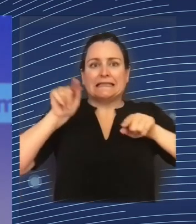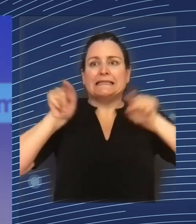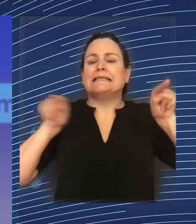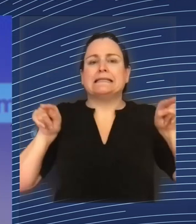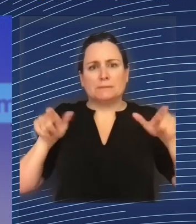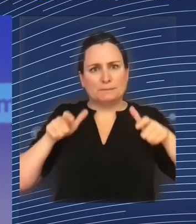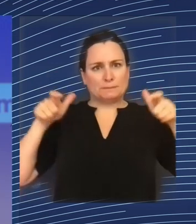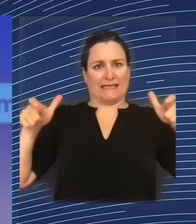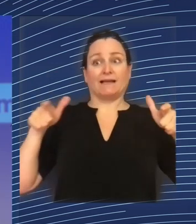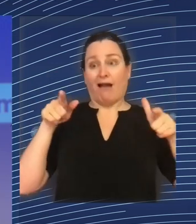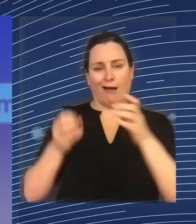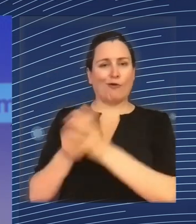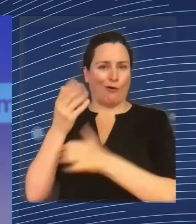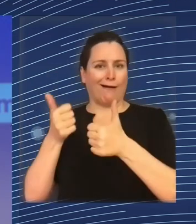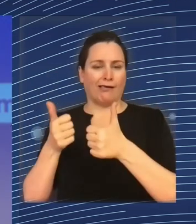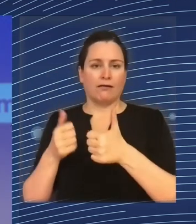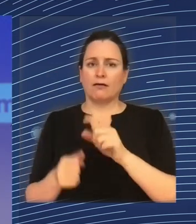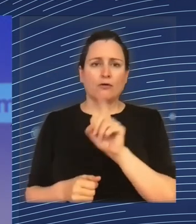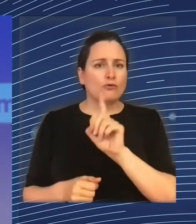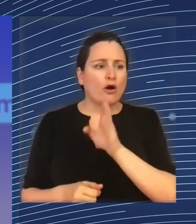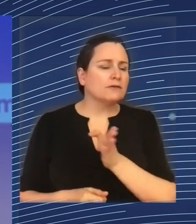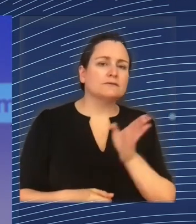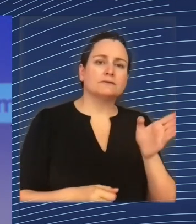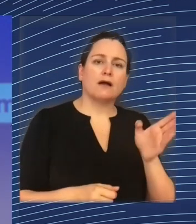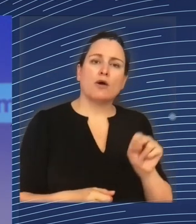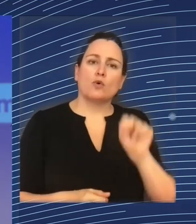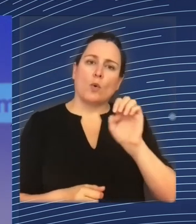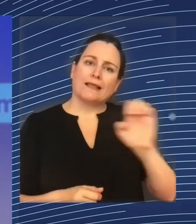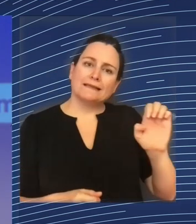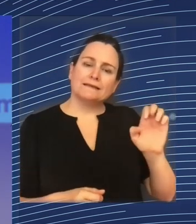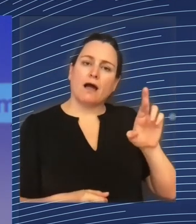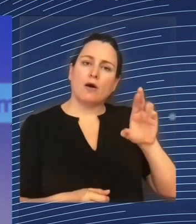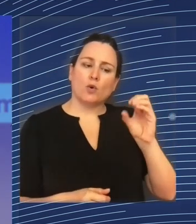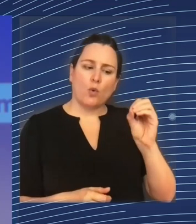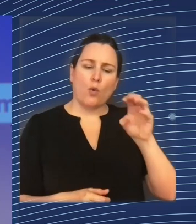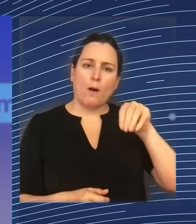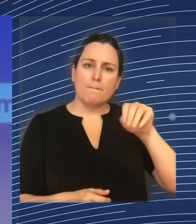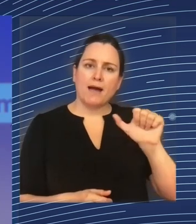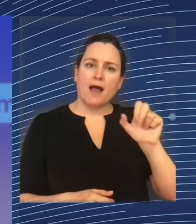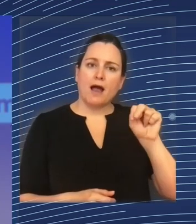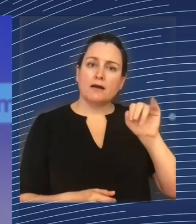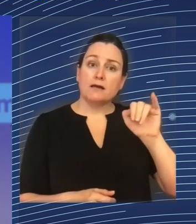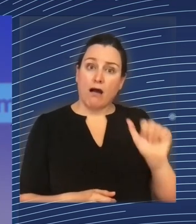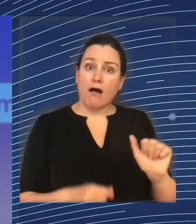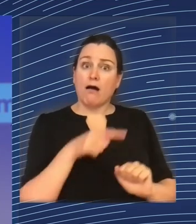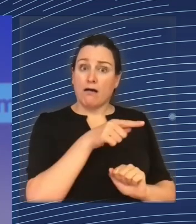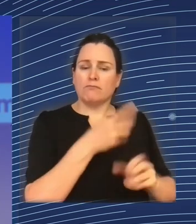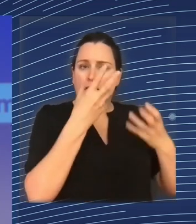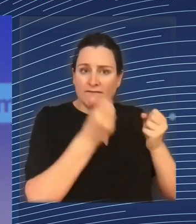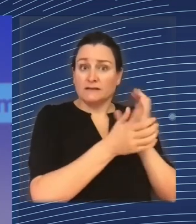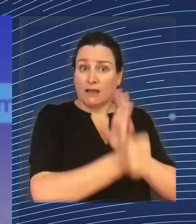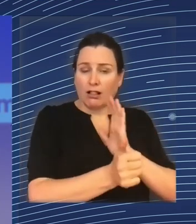say, Northeastern Romania, for example, at the moment, despite the fact that it has very good technicians. So in that respect,